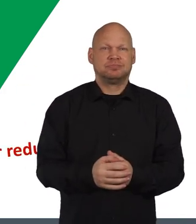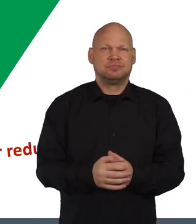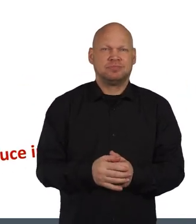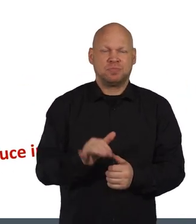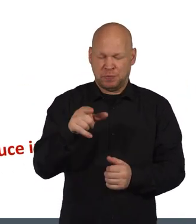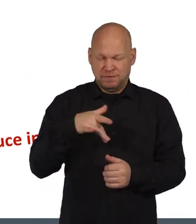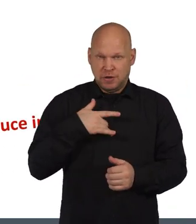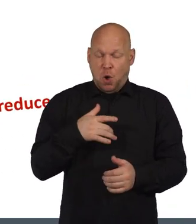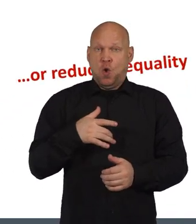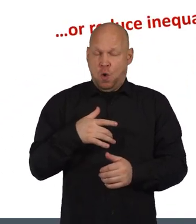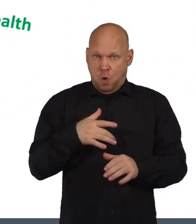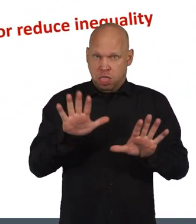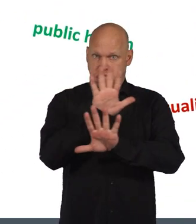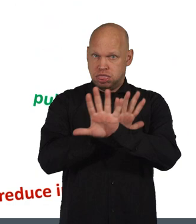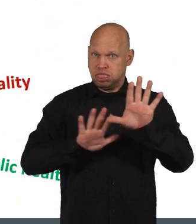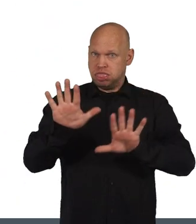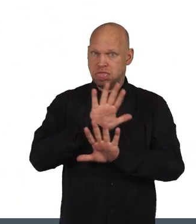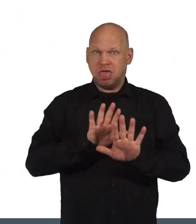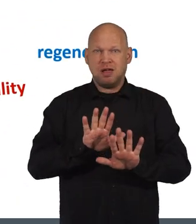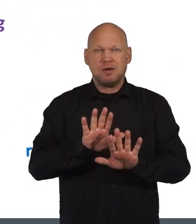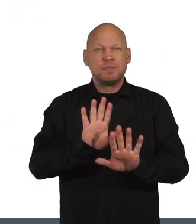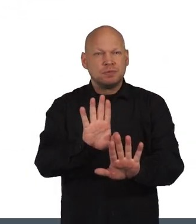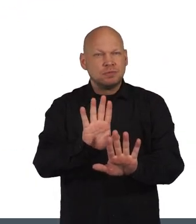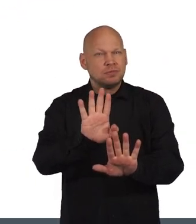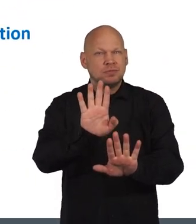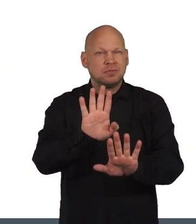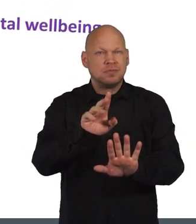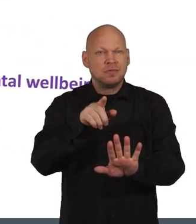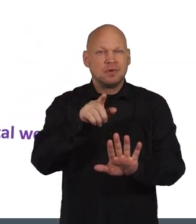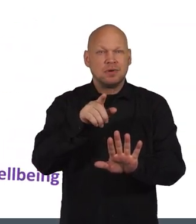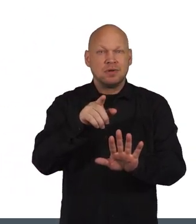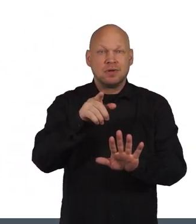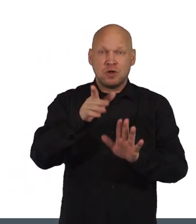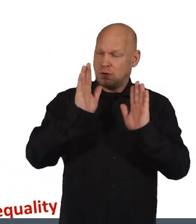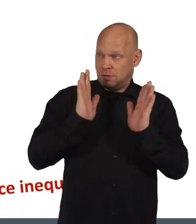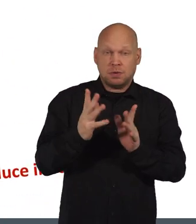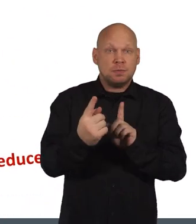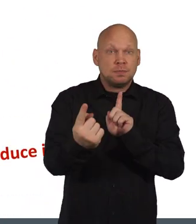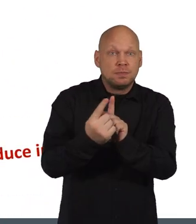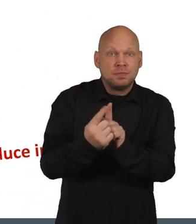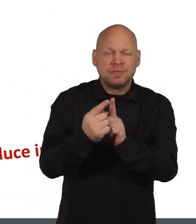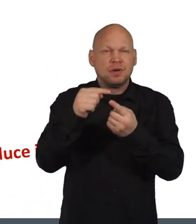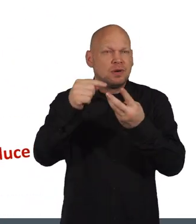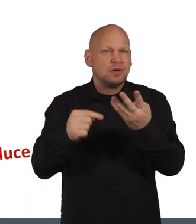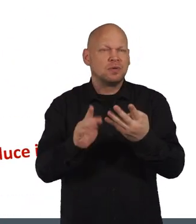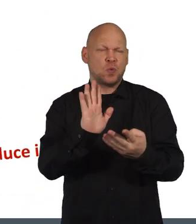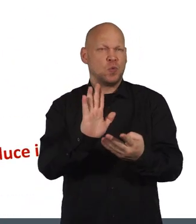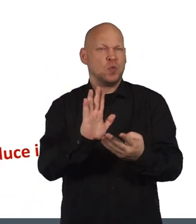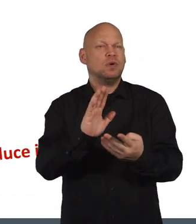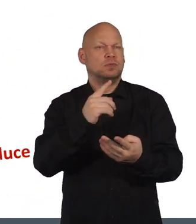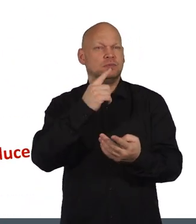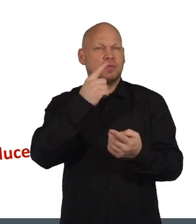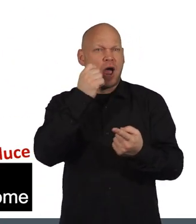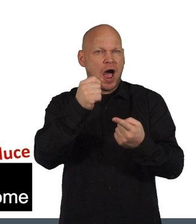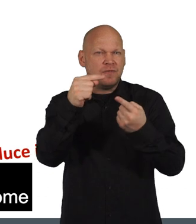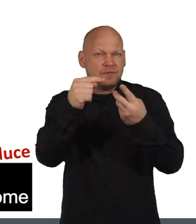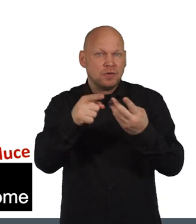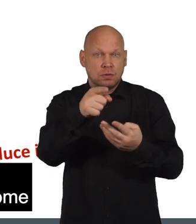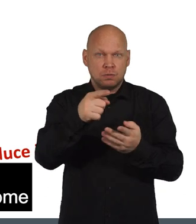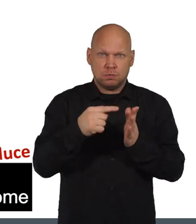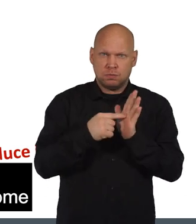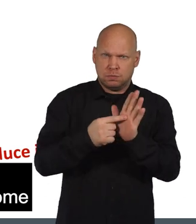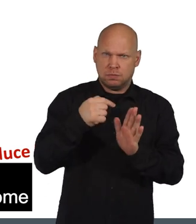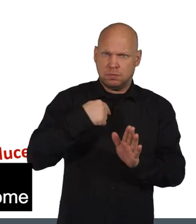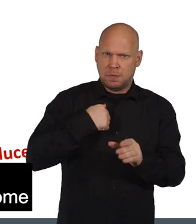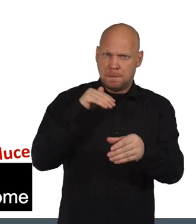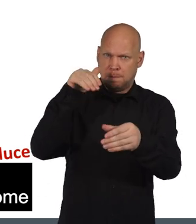That might look quite daunting. But don't worry about having to meet all of these considerations. So long